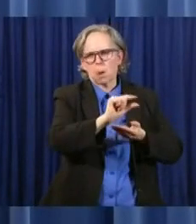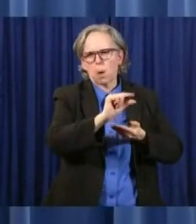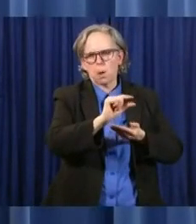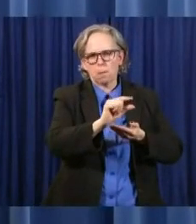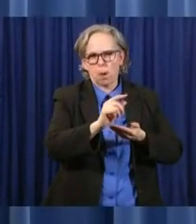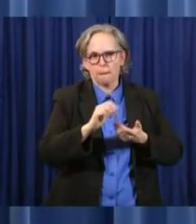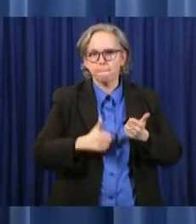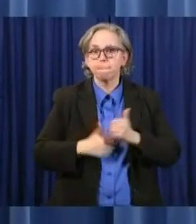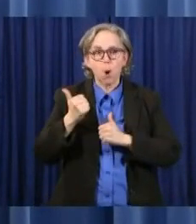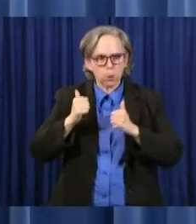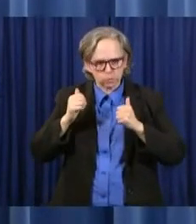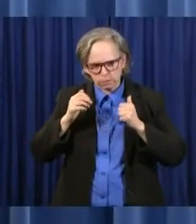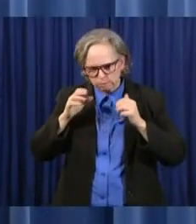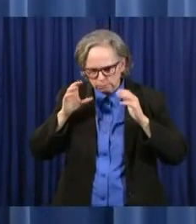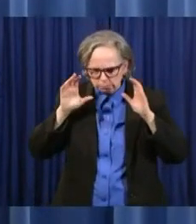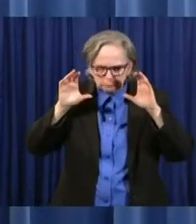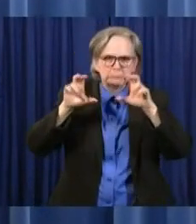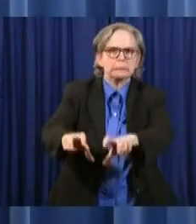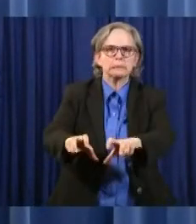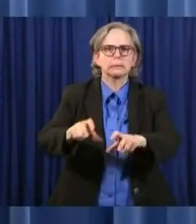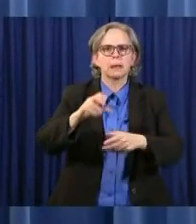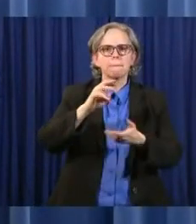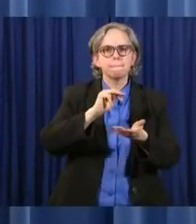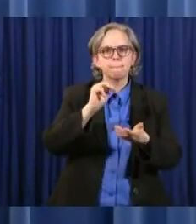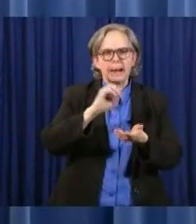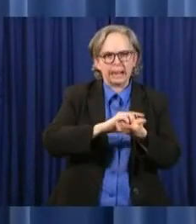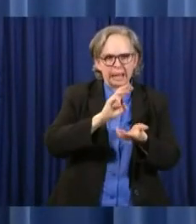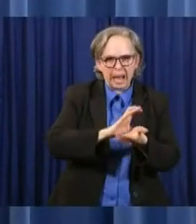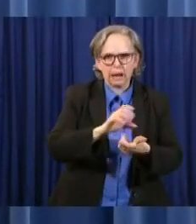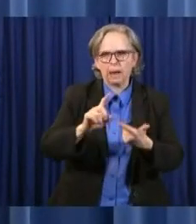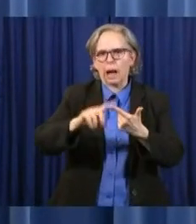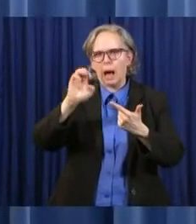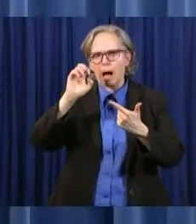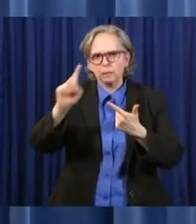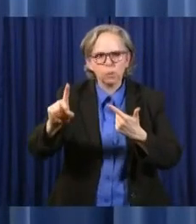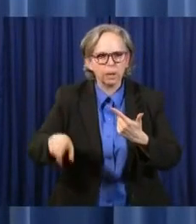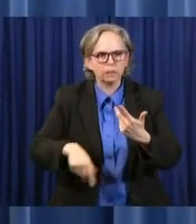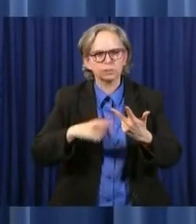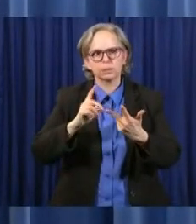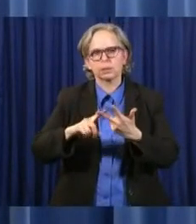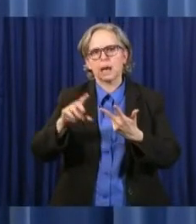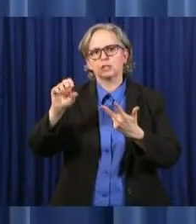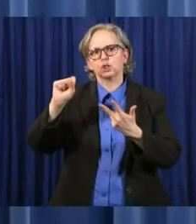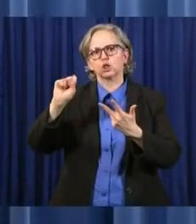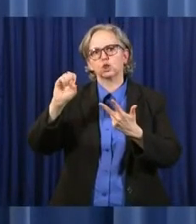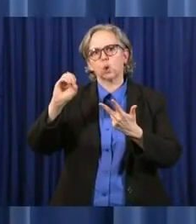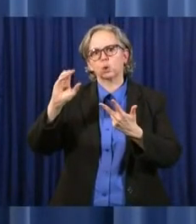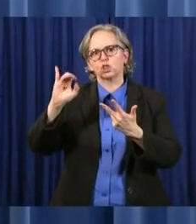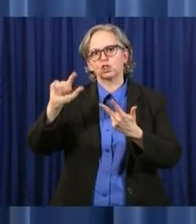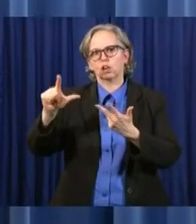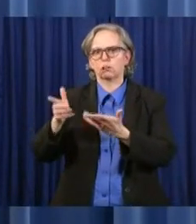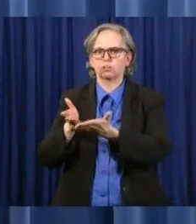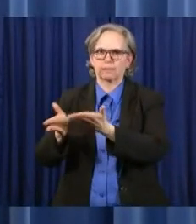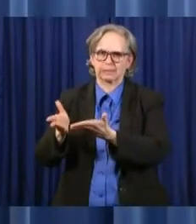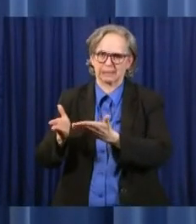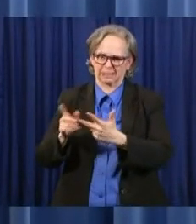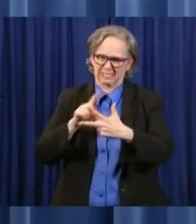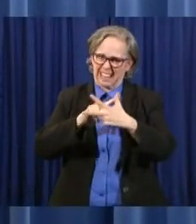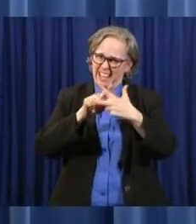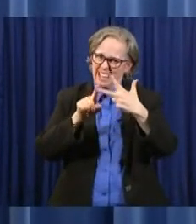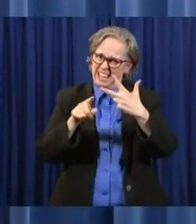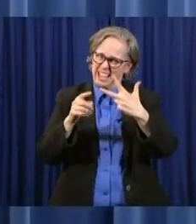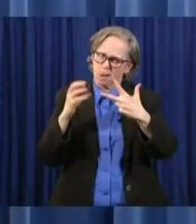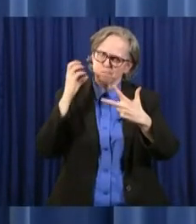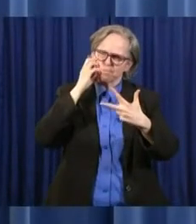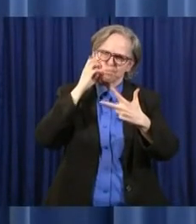uh, it's, it's, certainly is education, it's some of our social services, um, and that's why these, these decisions,